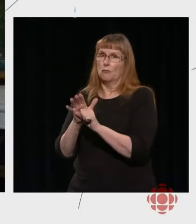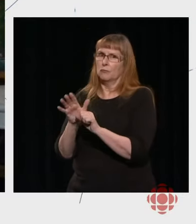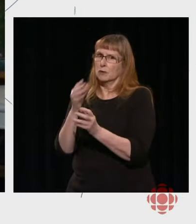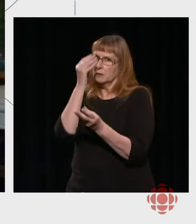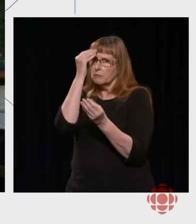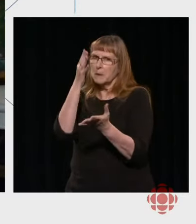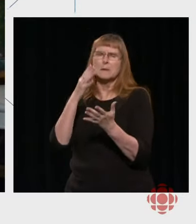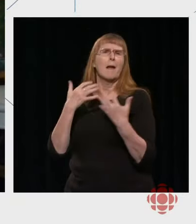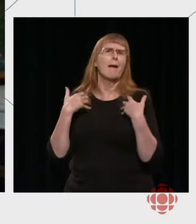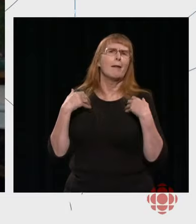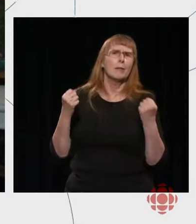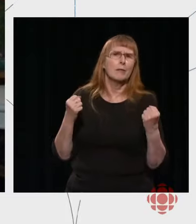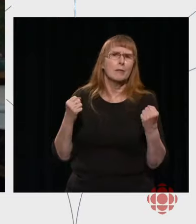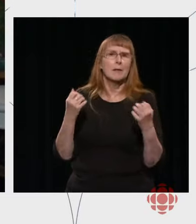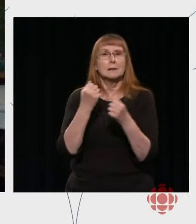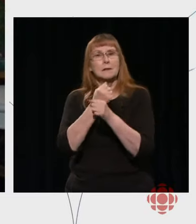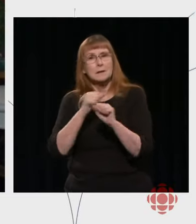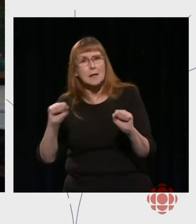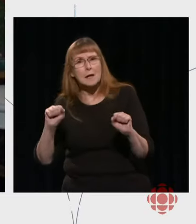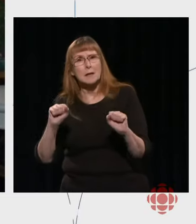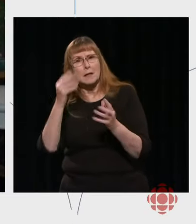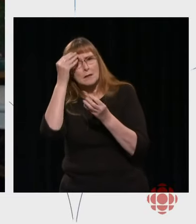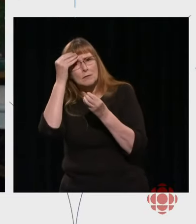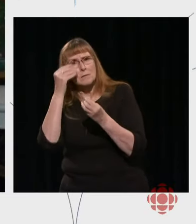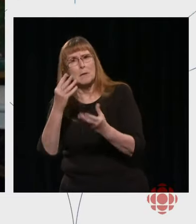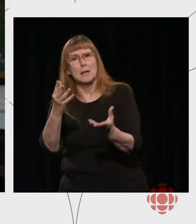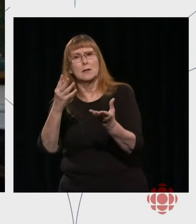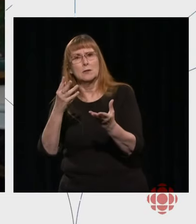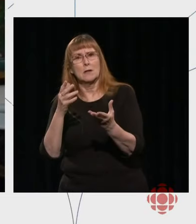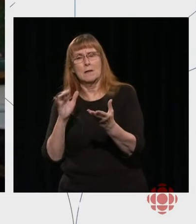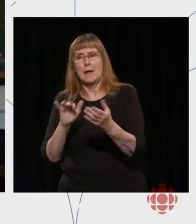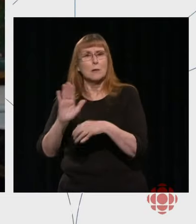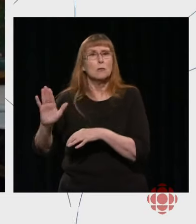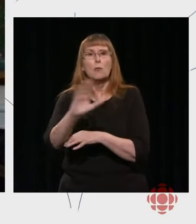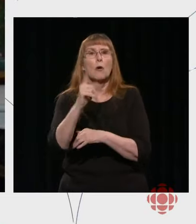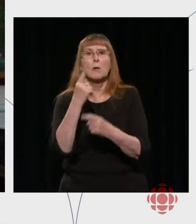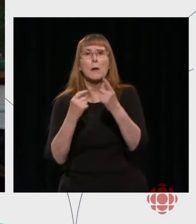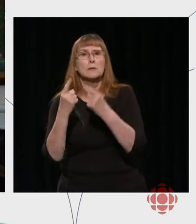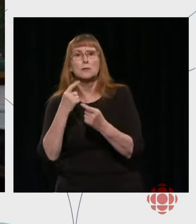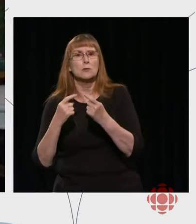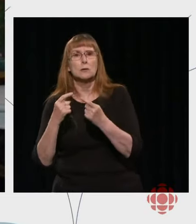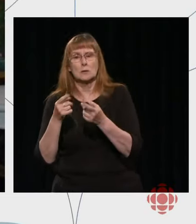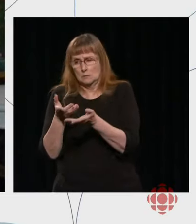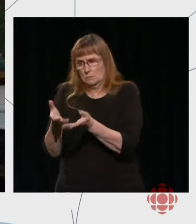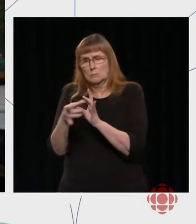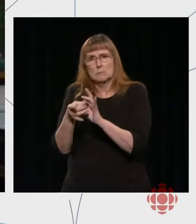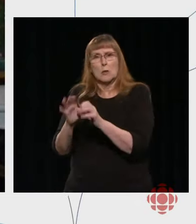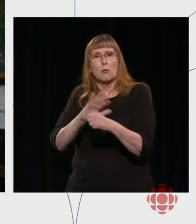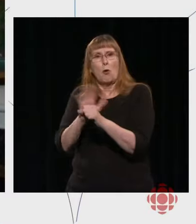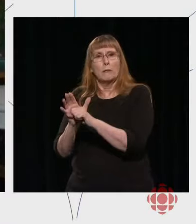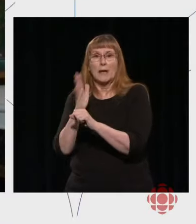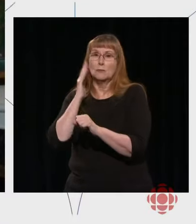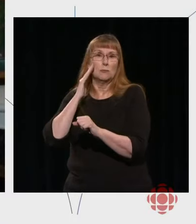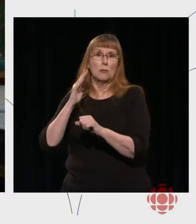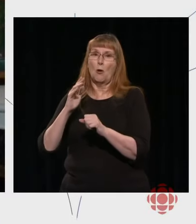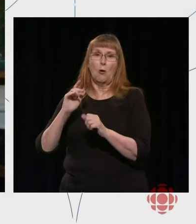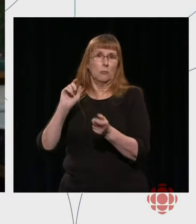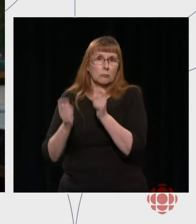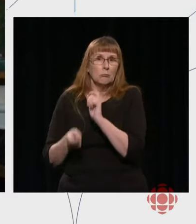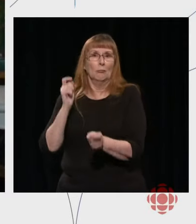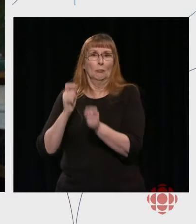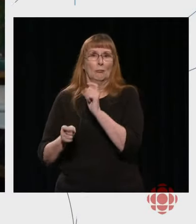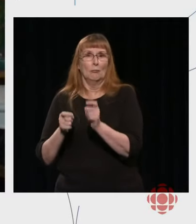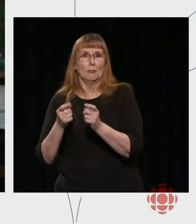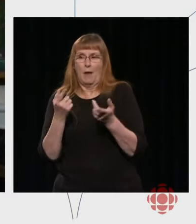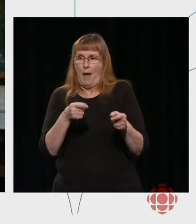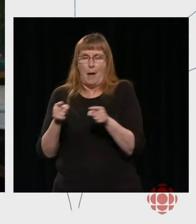safety. We have to answer those questions that are changing all the time around COVID, on the status of COVID,